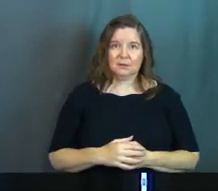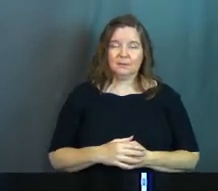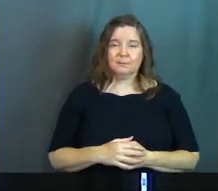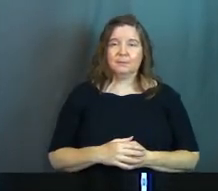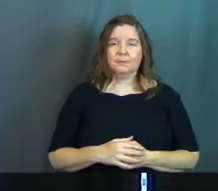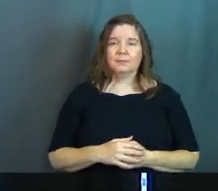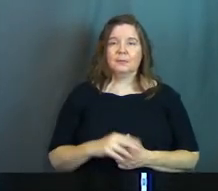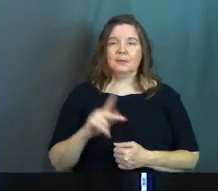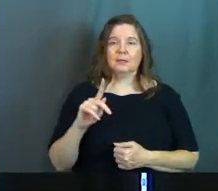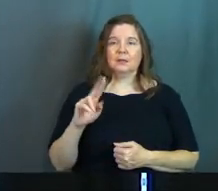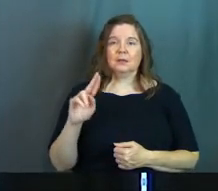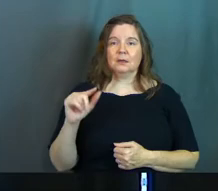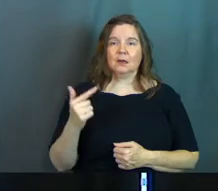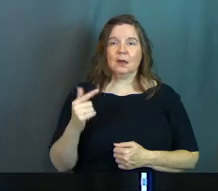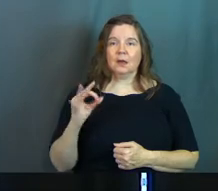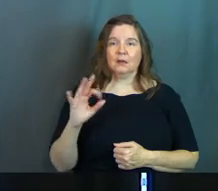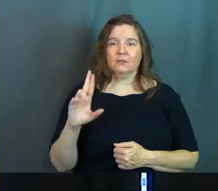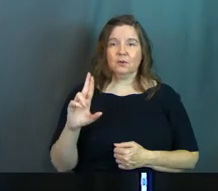Kung Fu Panda.